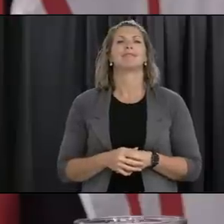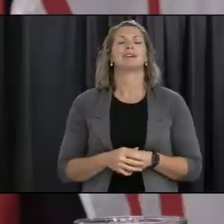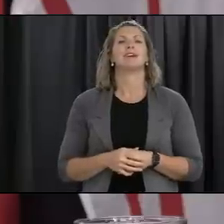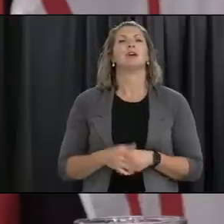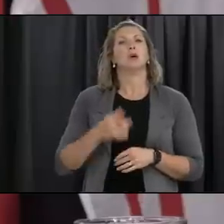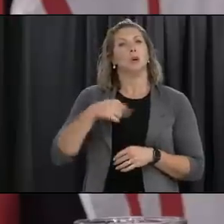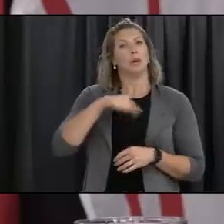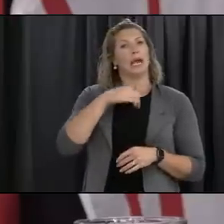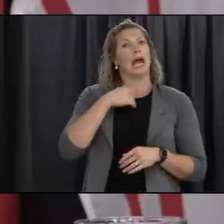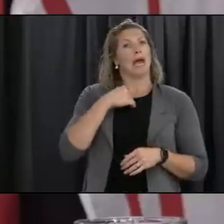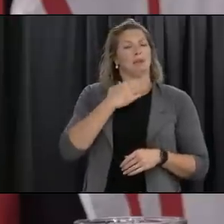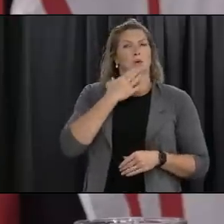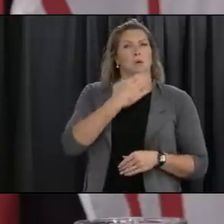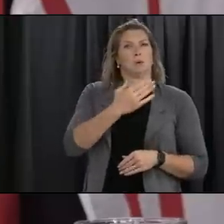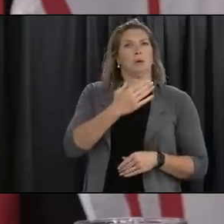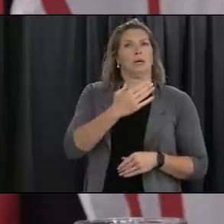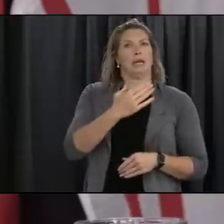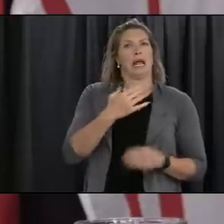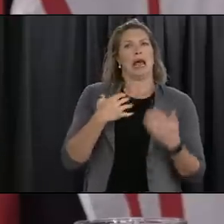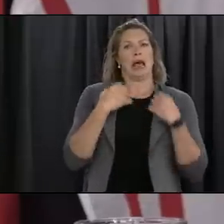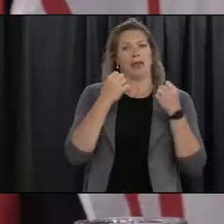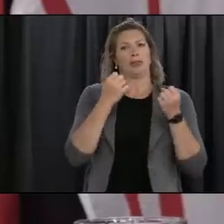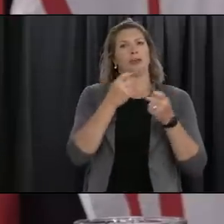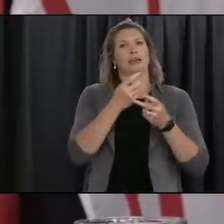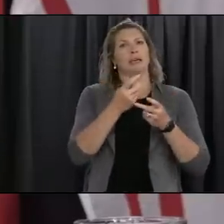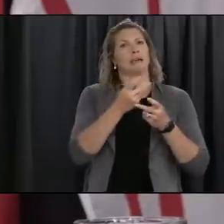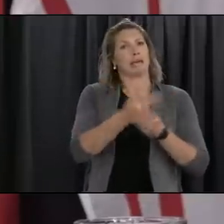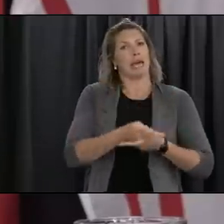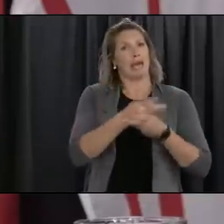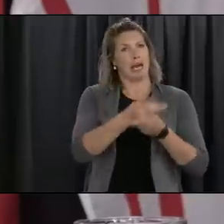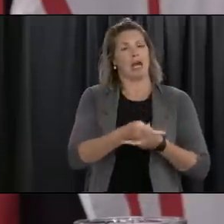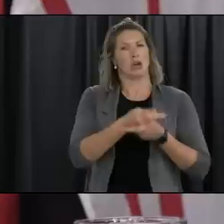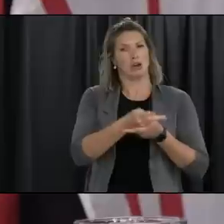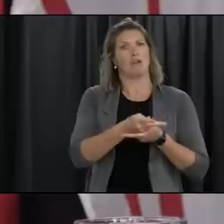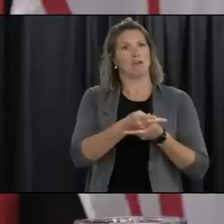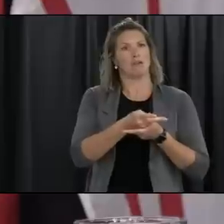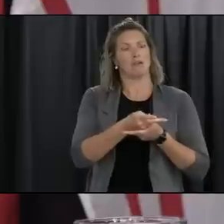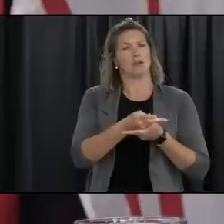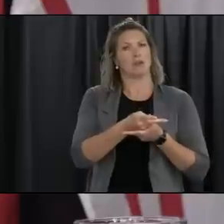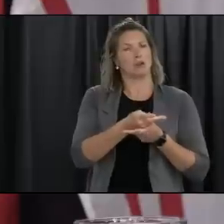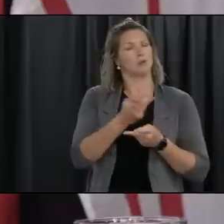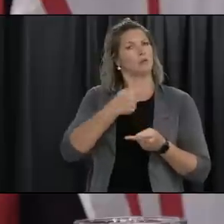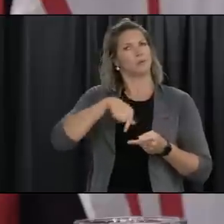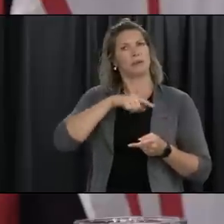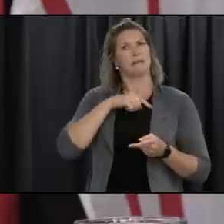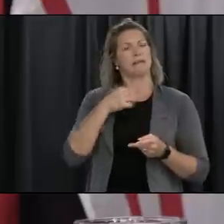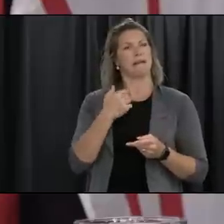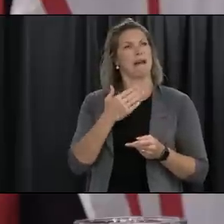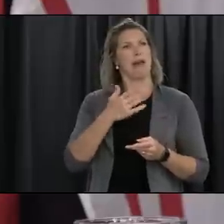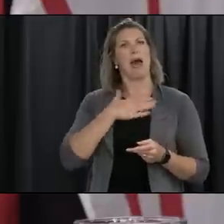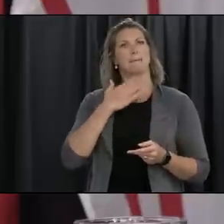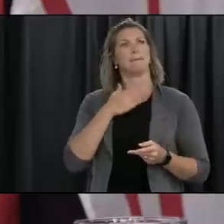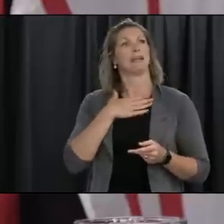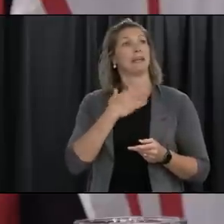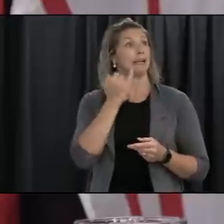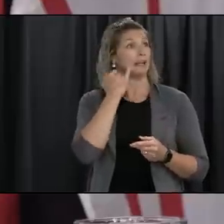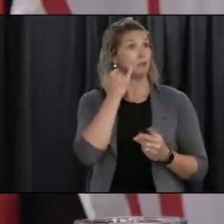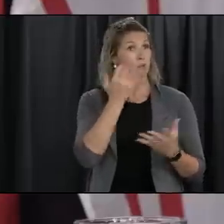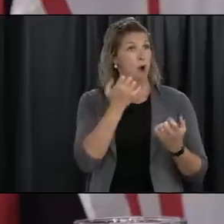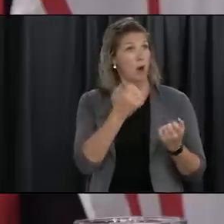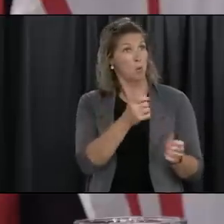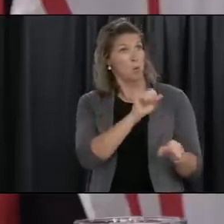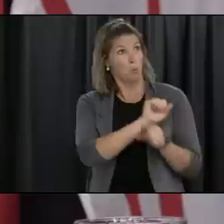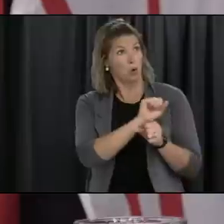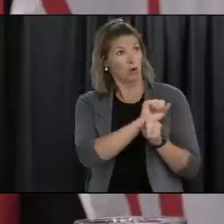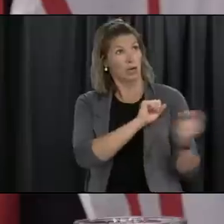visiting uh health care provider culture there are people who want to come and work here even though they don't live here it's a very appealing